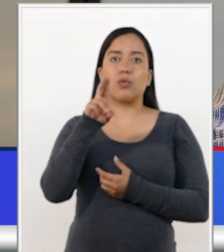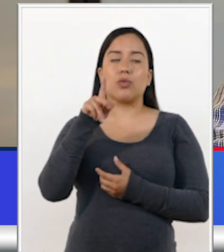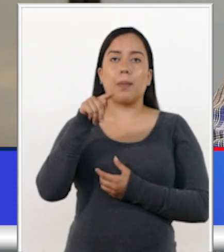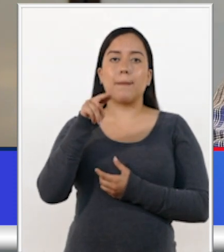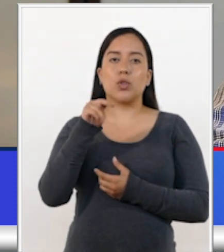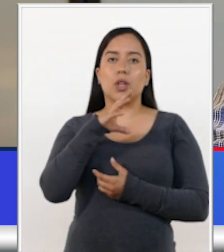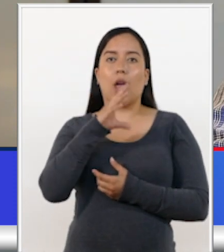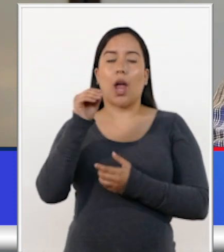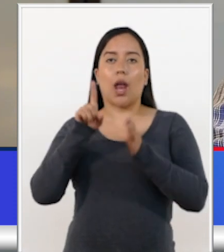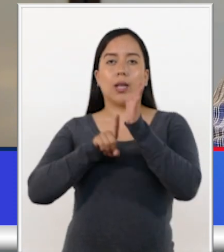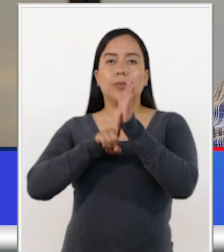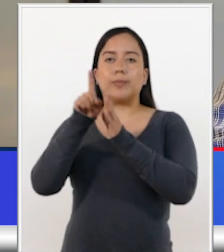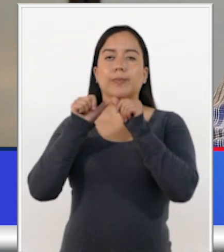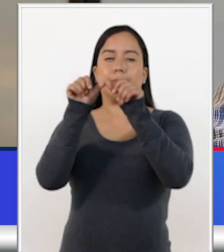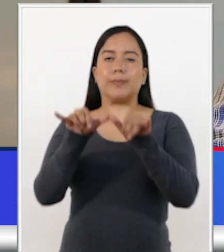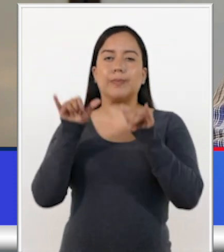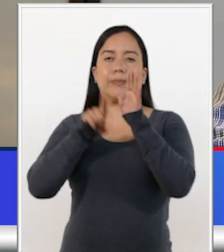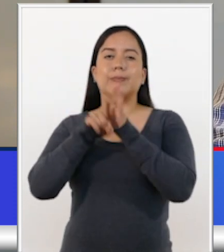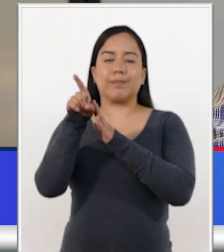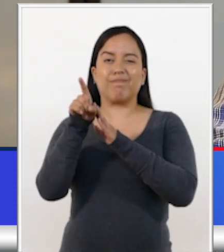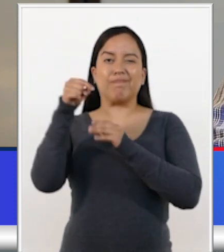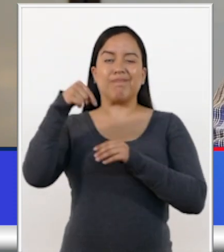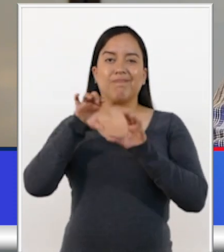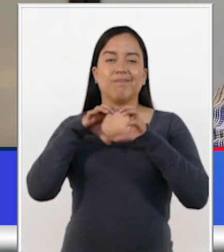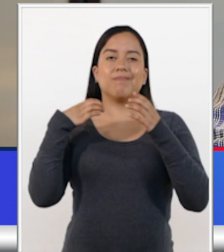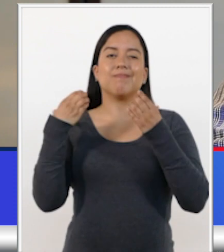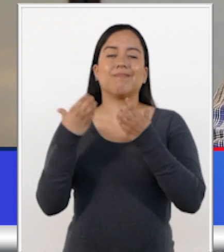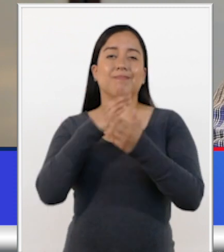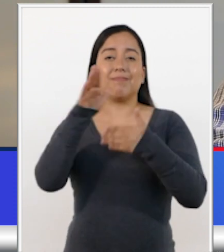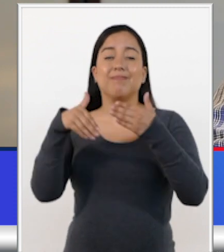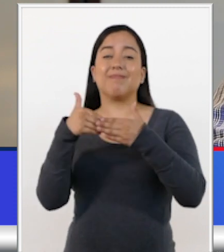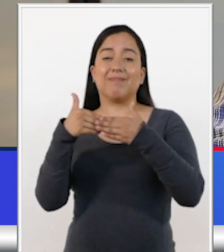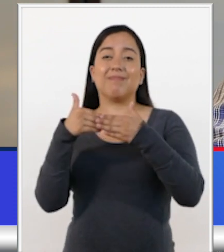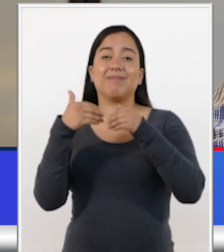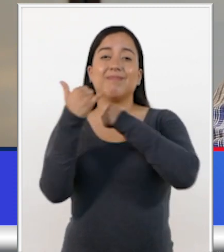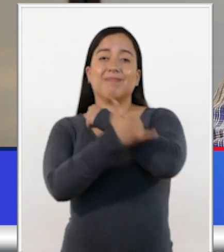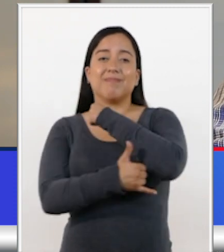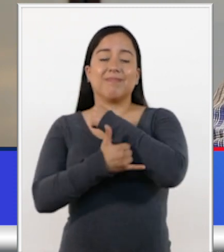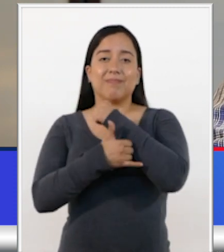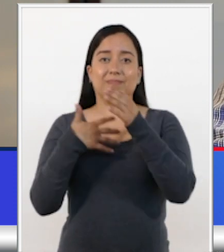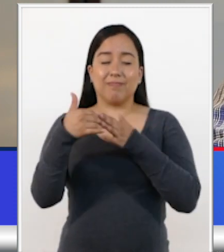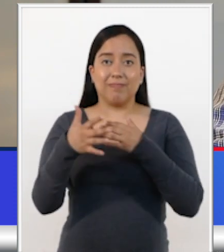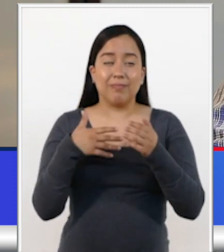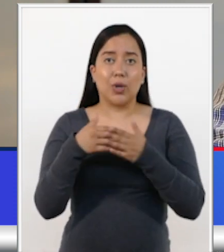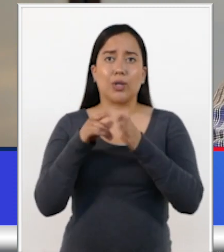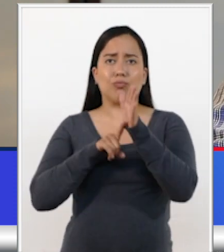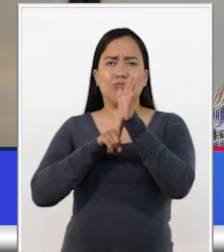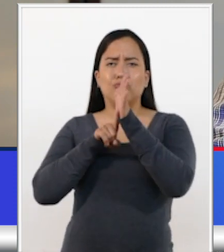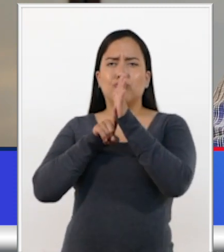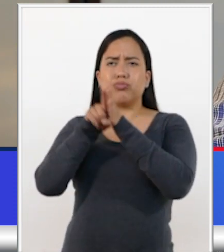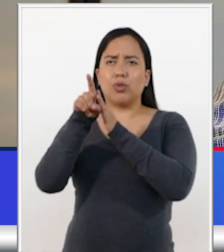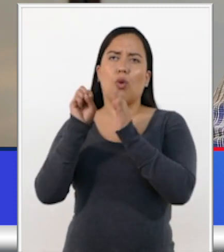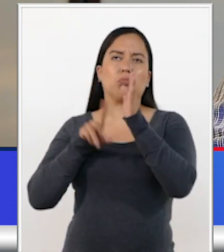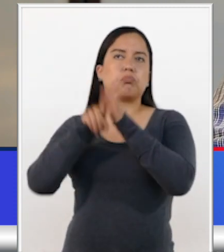development. Corruption hinders sustainable development in all countries, no matter what their stage of development.